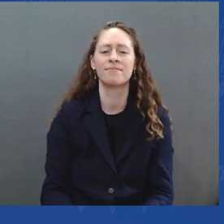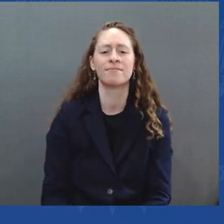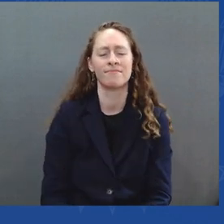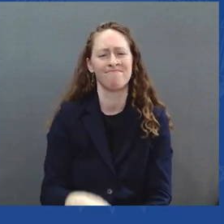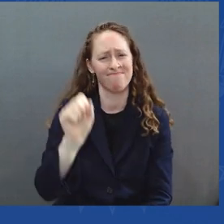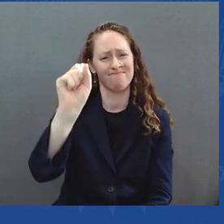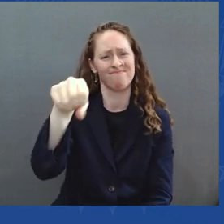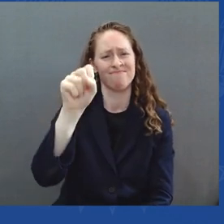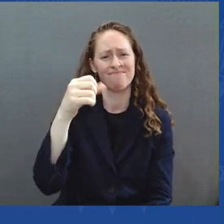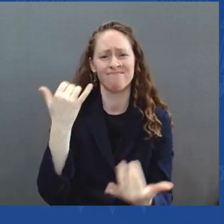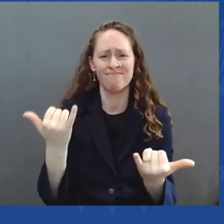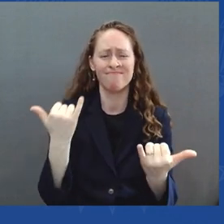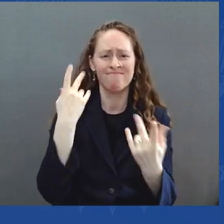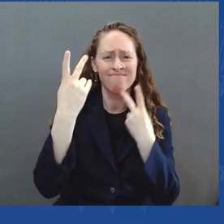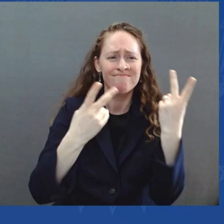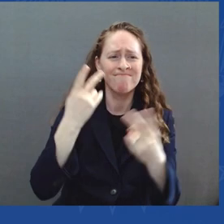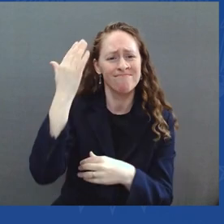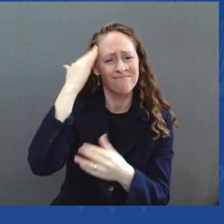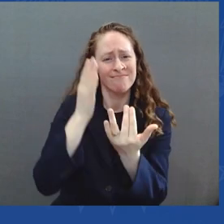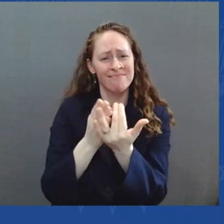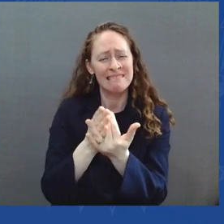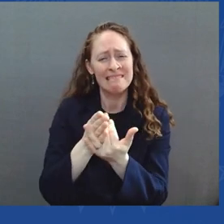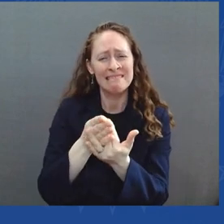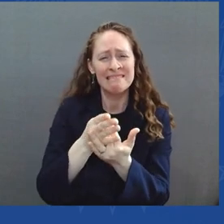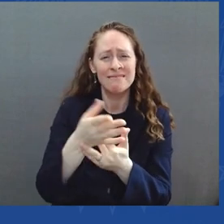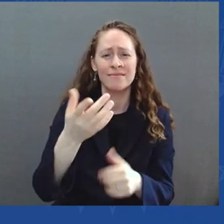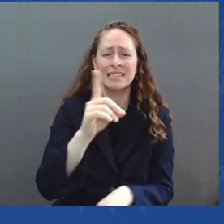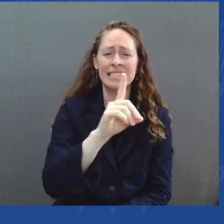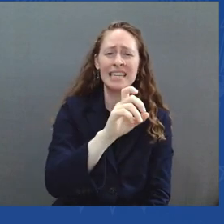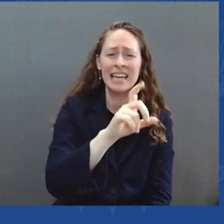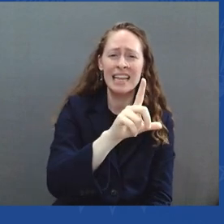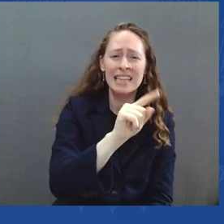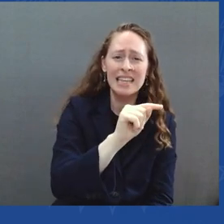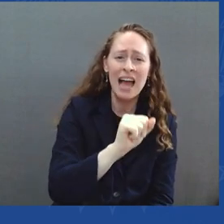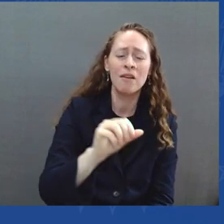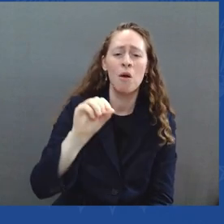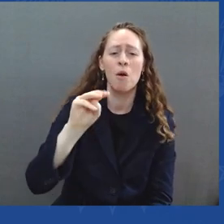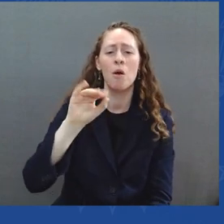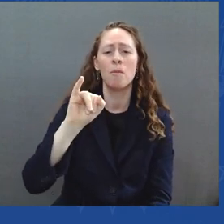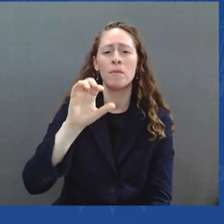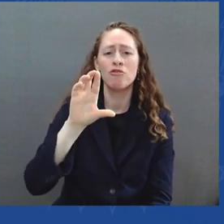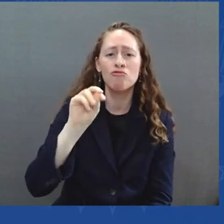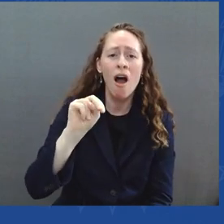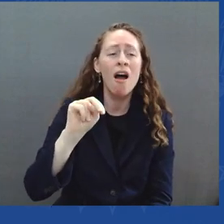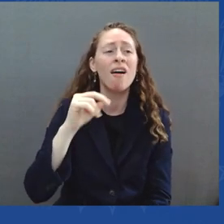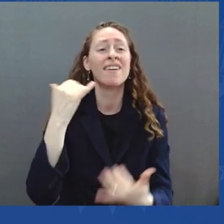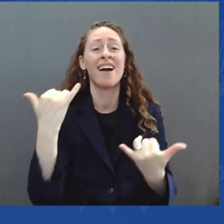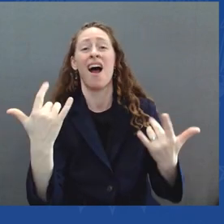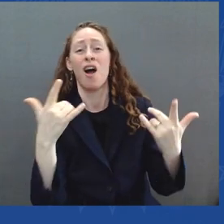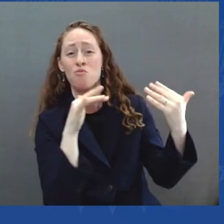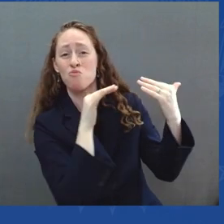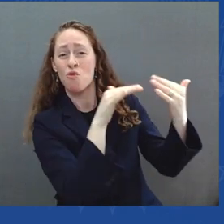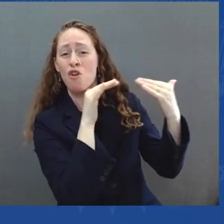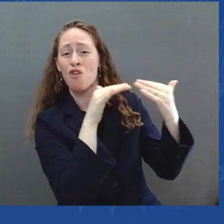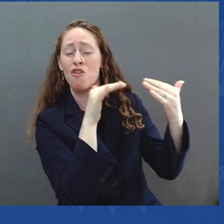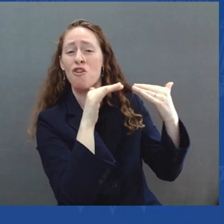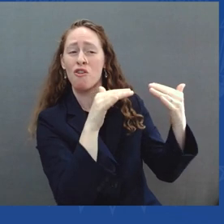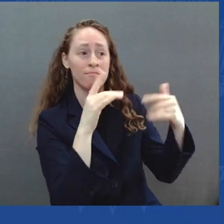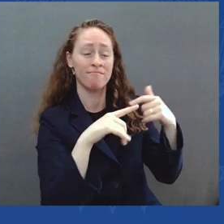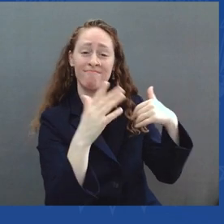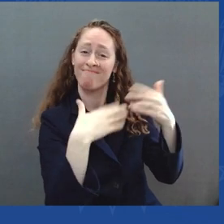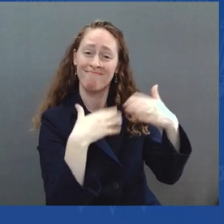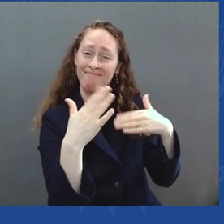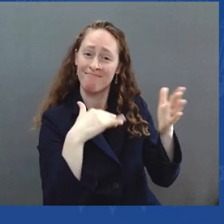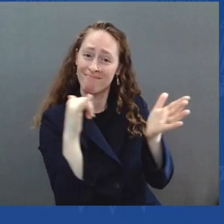and we're getting results for the American people, which is what it's all about, to state the obvious. Record job creation, record unemployment declines,